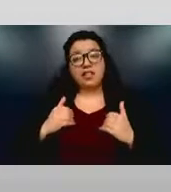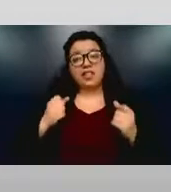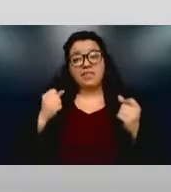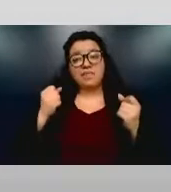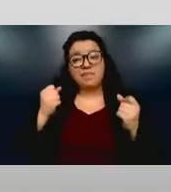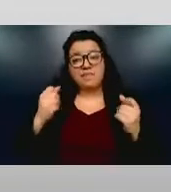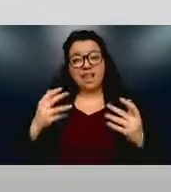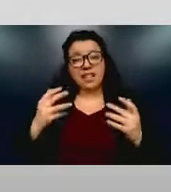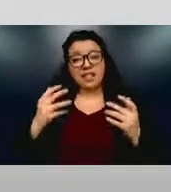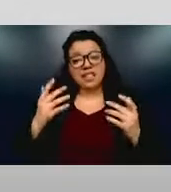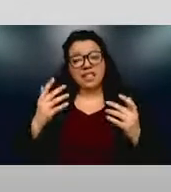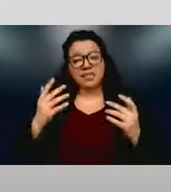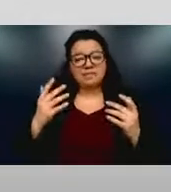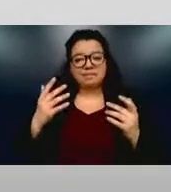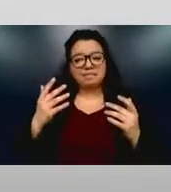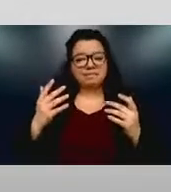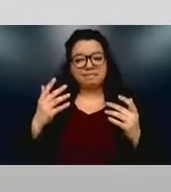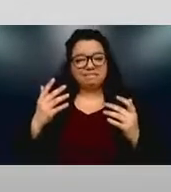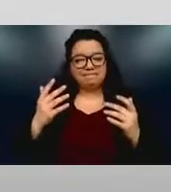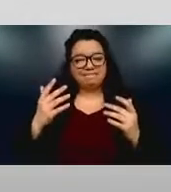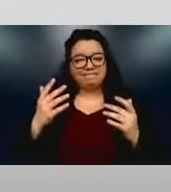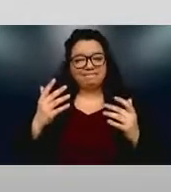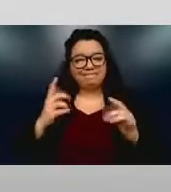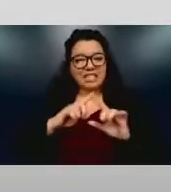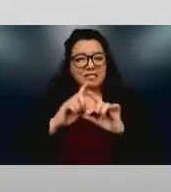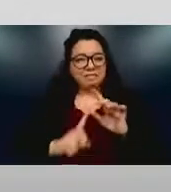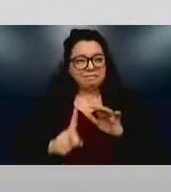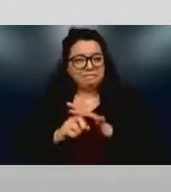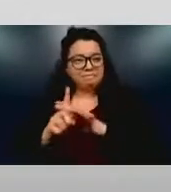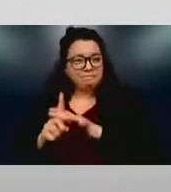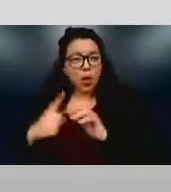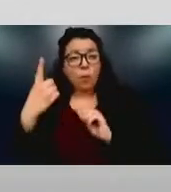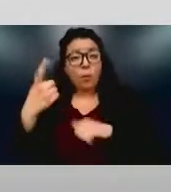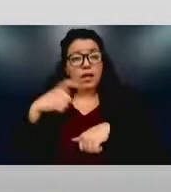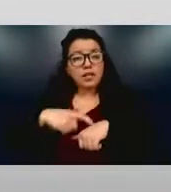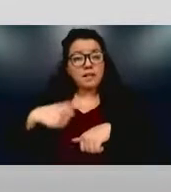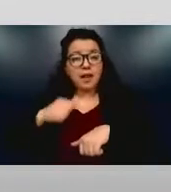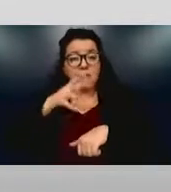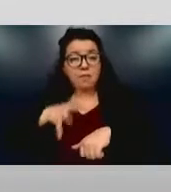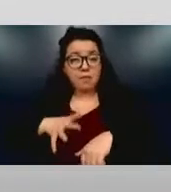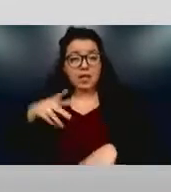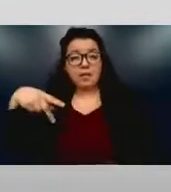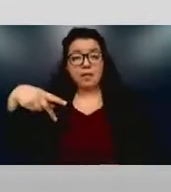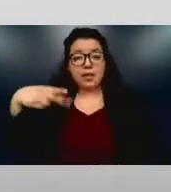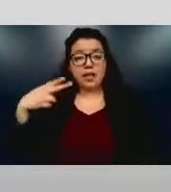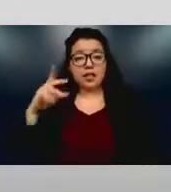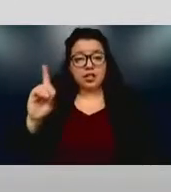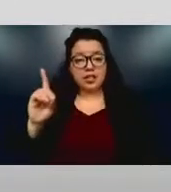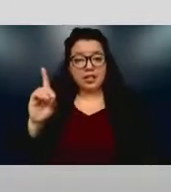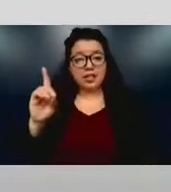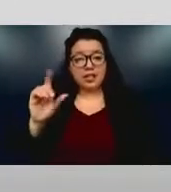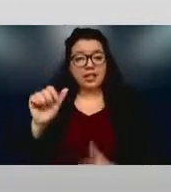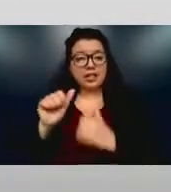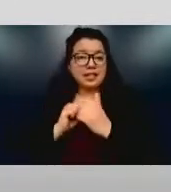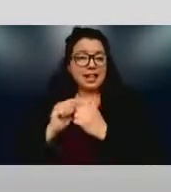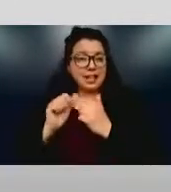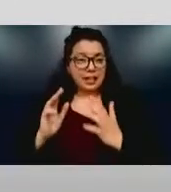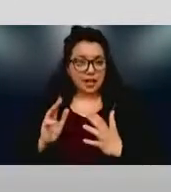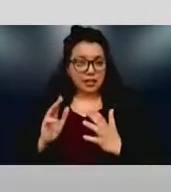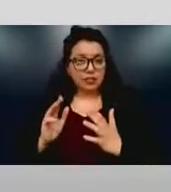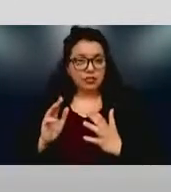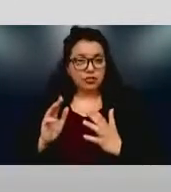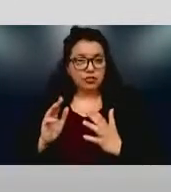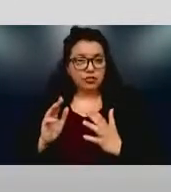So, one time, a young woman, PhD, a PhD candidate came in. She was not in rehabilitation and